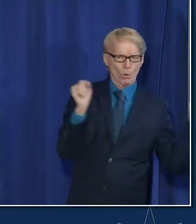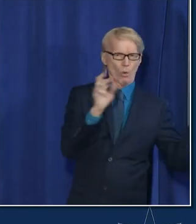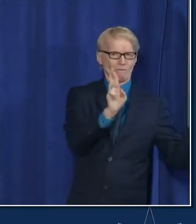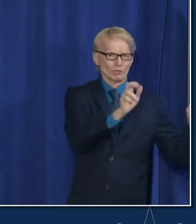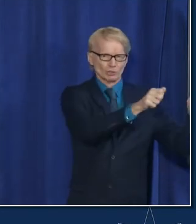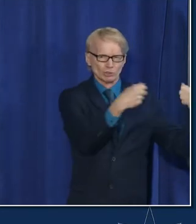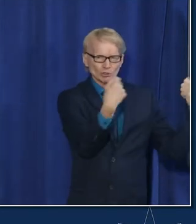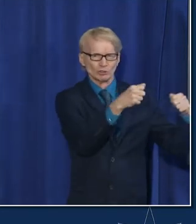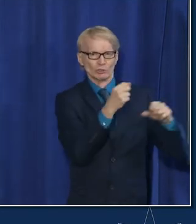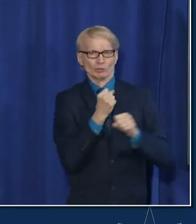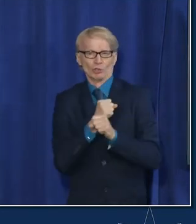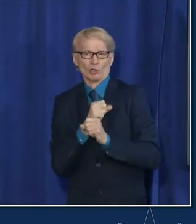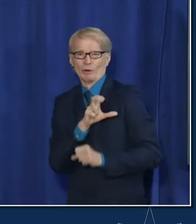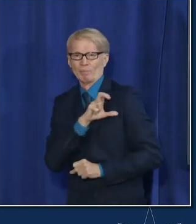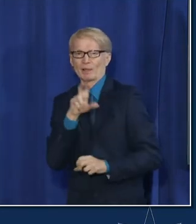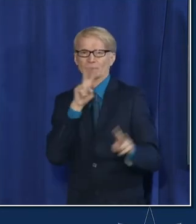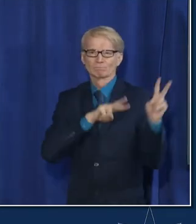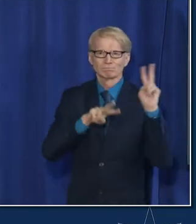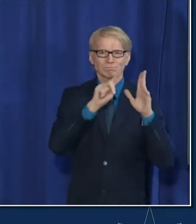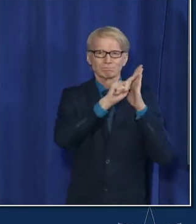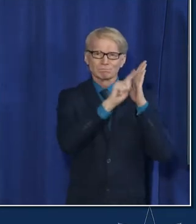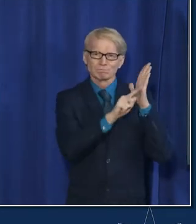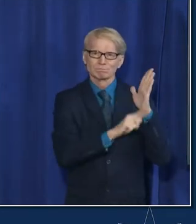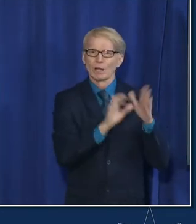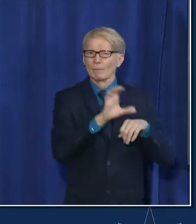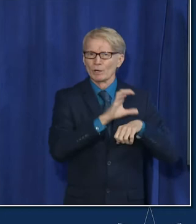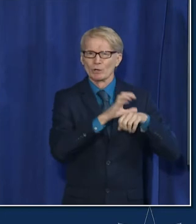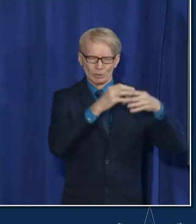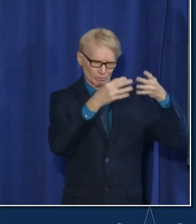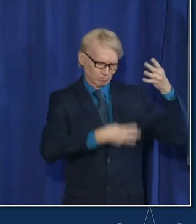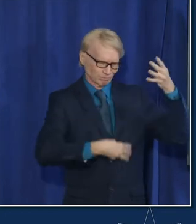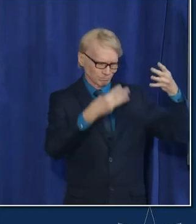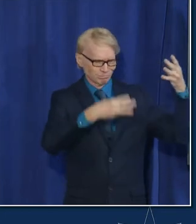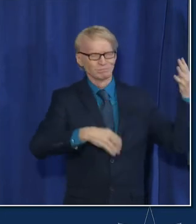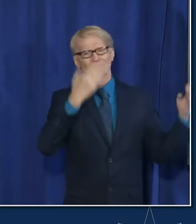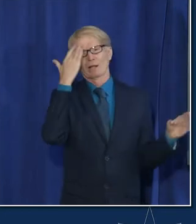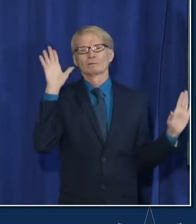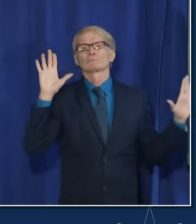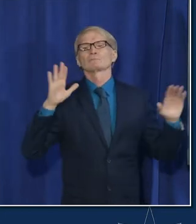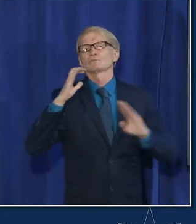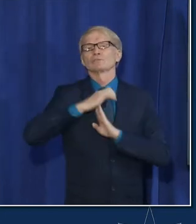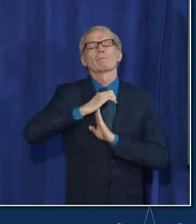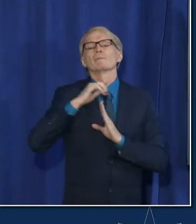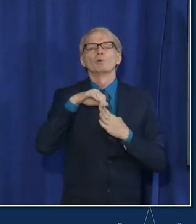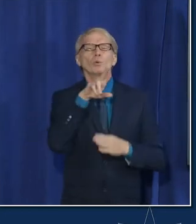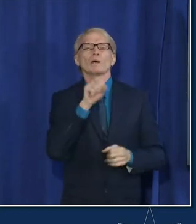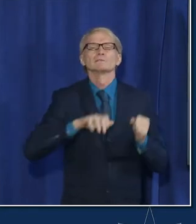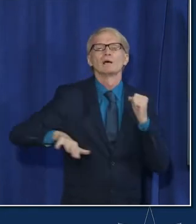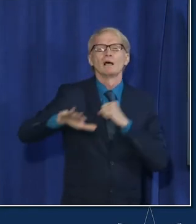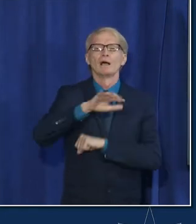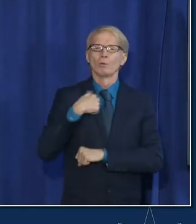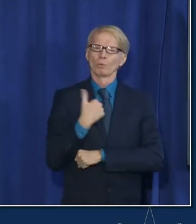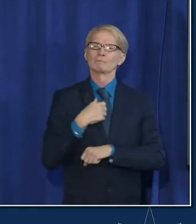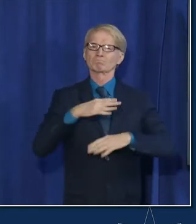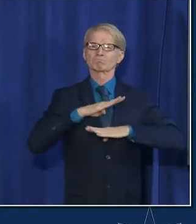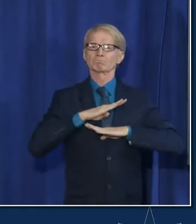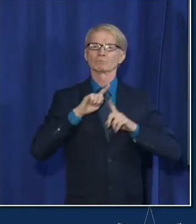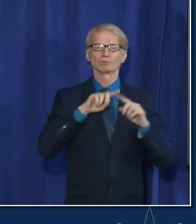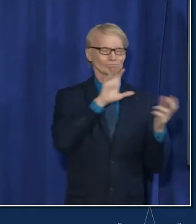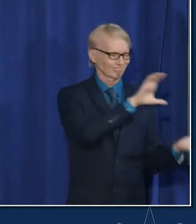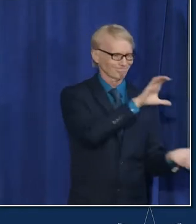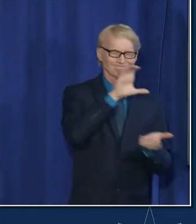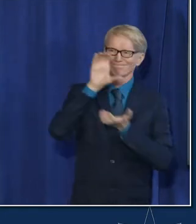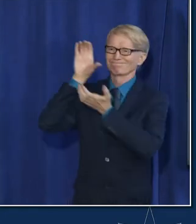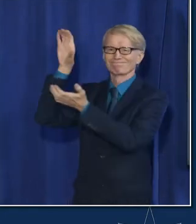security inventory systems here best in the country that we were able to meet all of the requirements to actually return